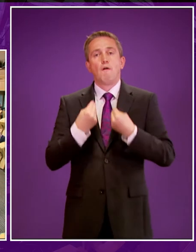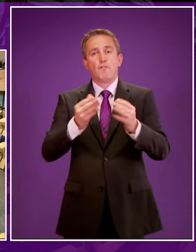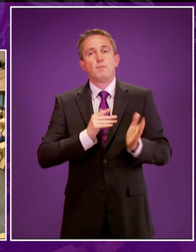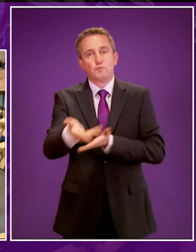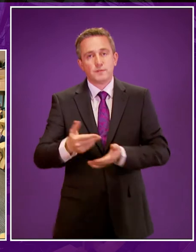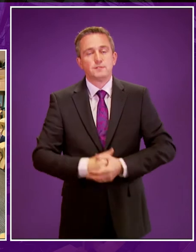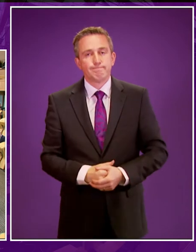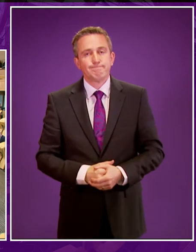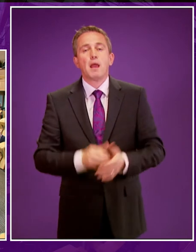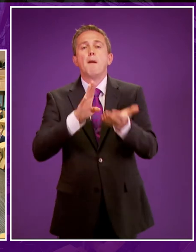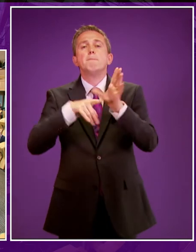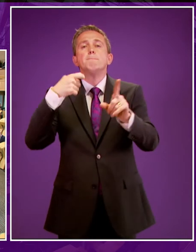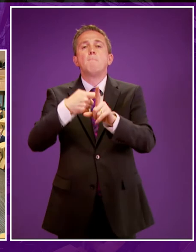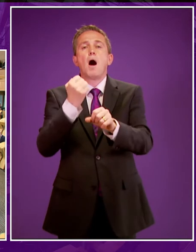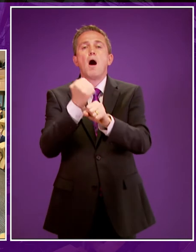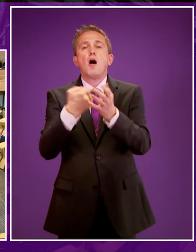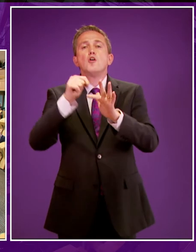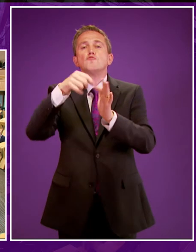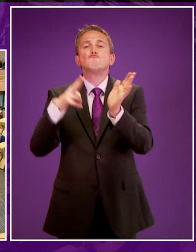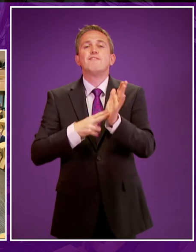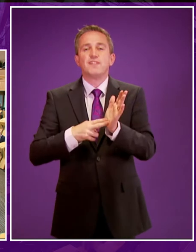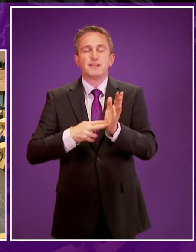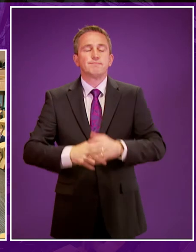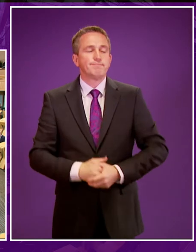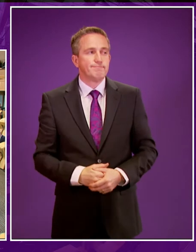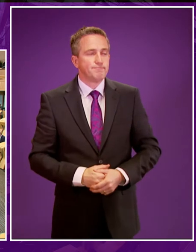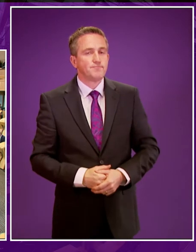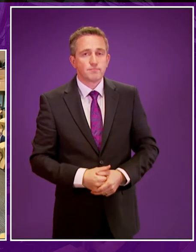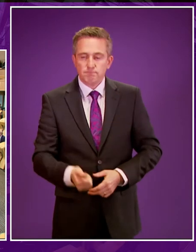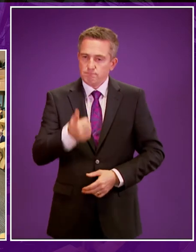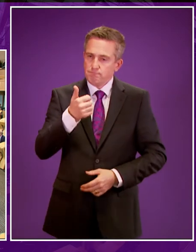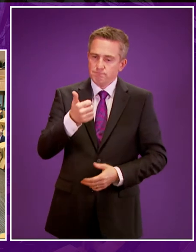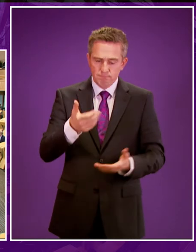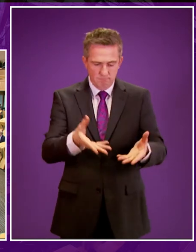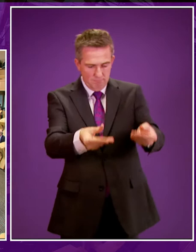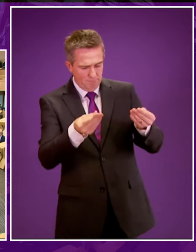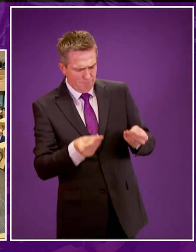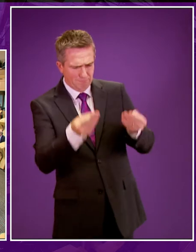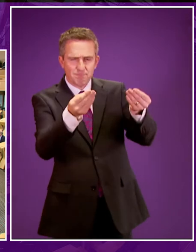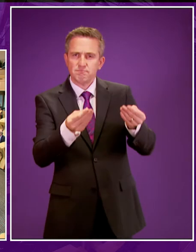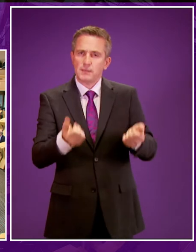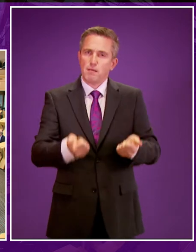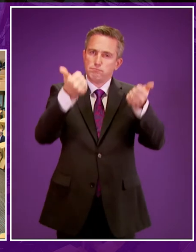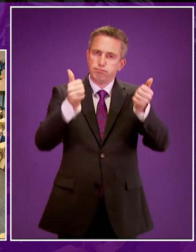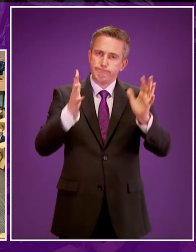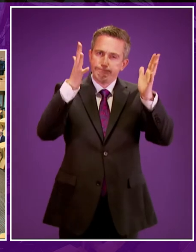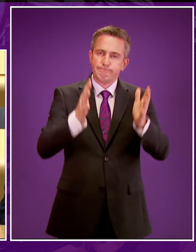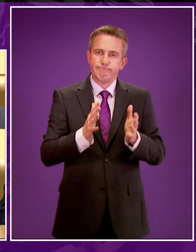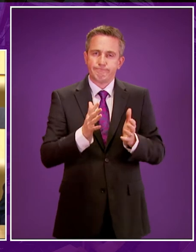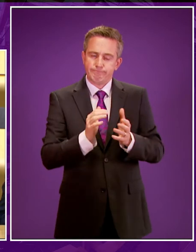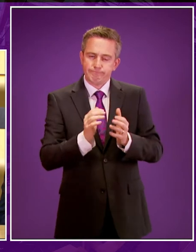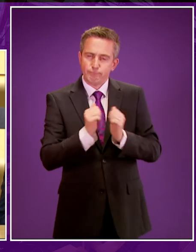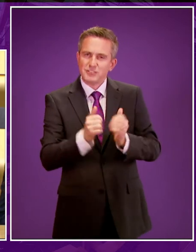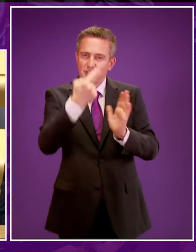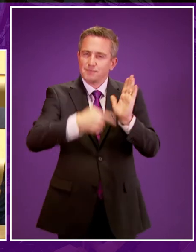Mark Griffin. Thank you, President Officer. I warmly welcome the publication of the strategy and the ambition